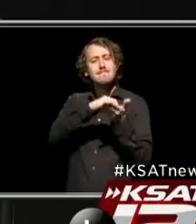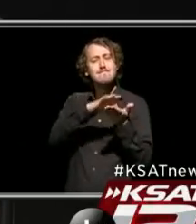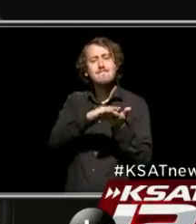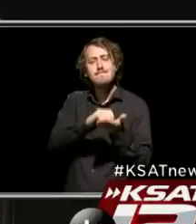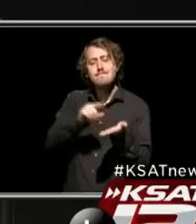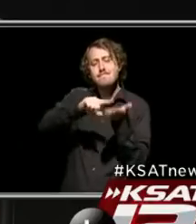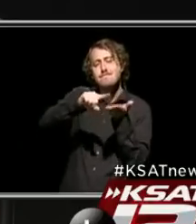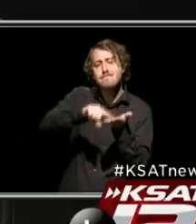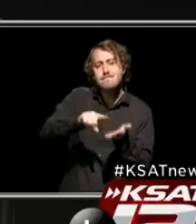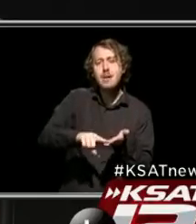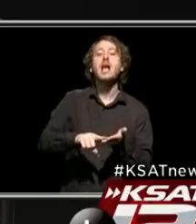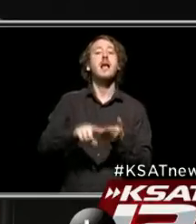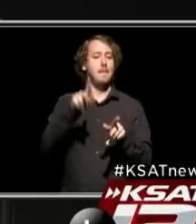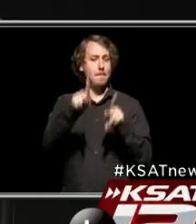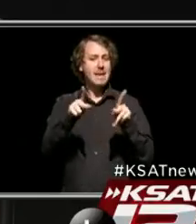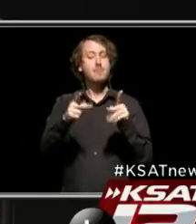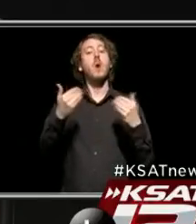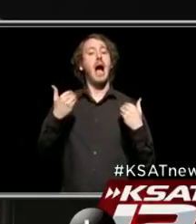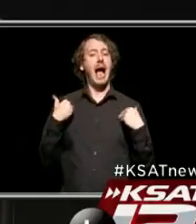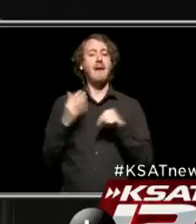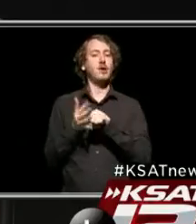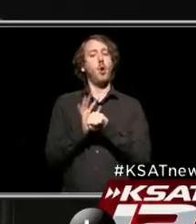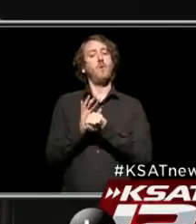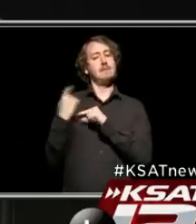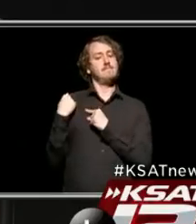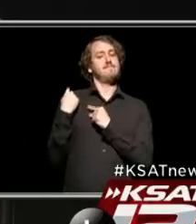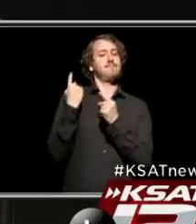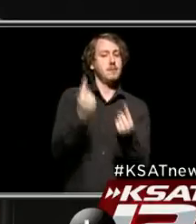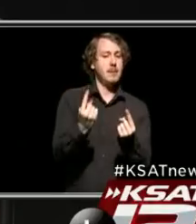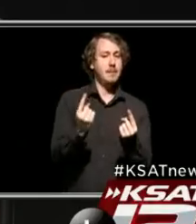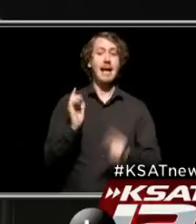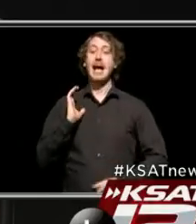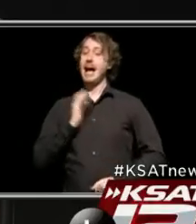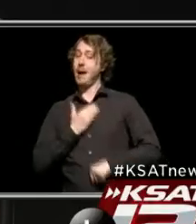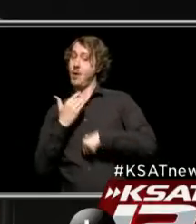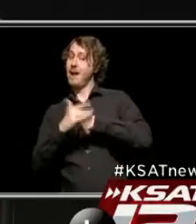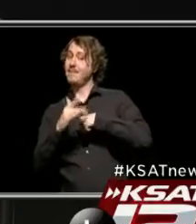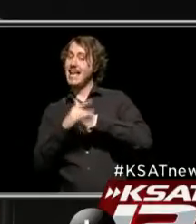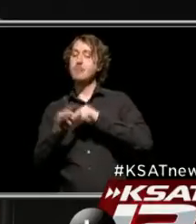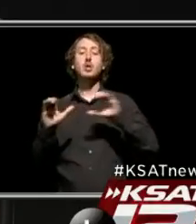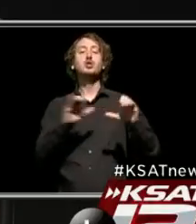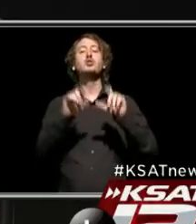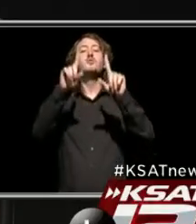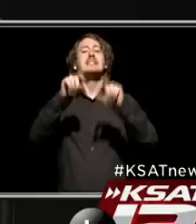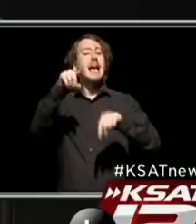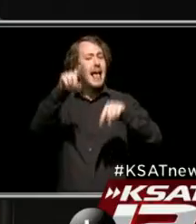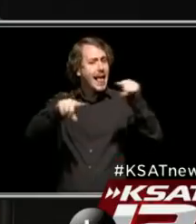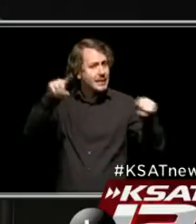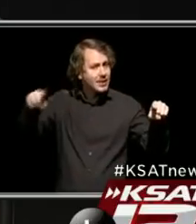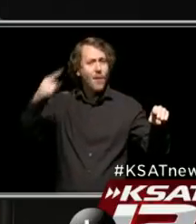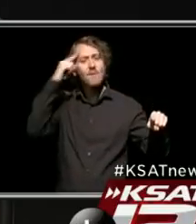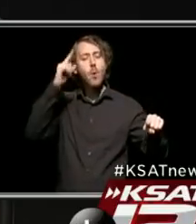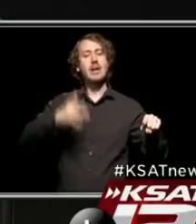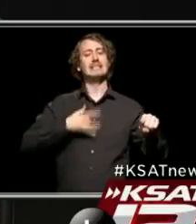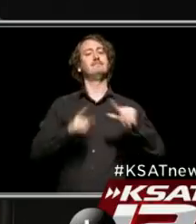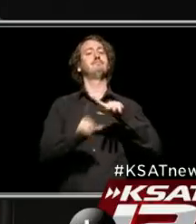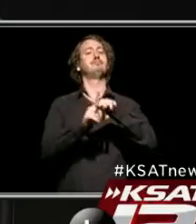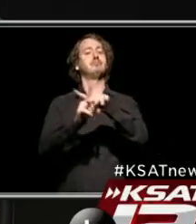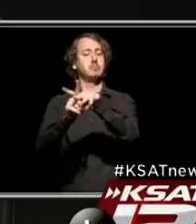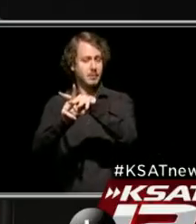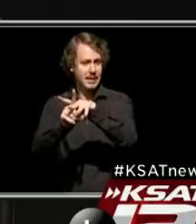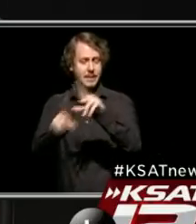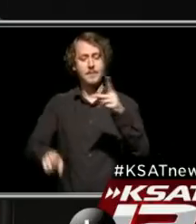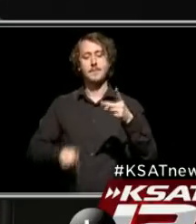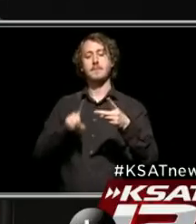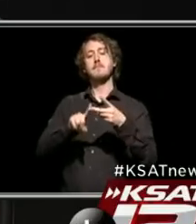of existing cases. And we've increased our capacity to conduct virus testing of symptomatic inmates and